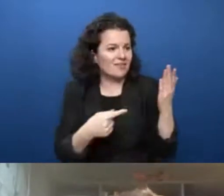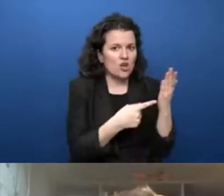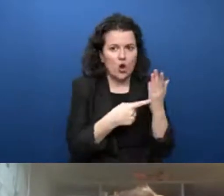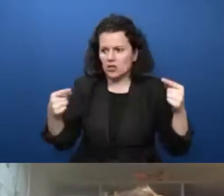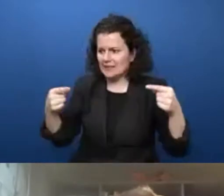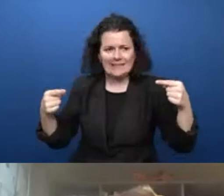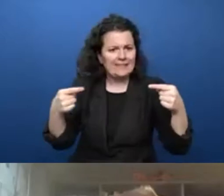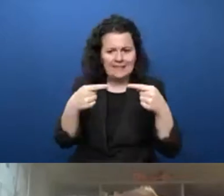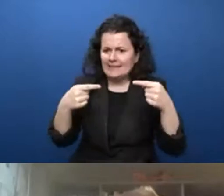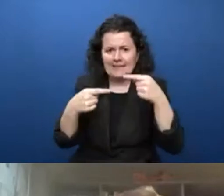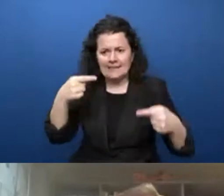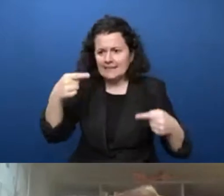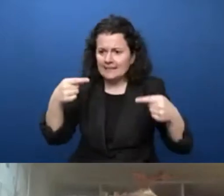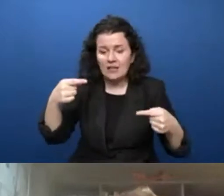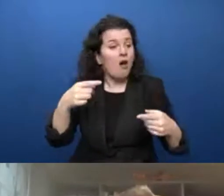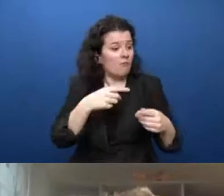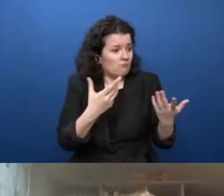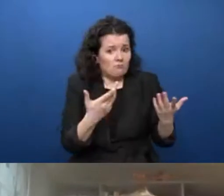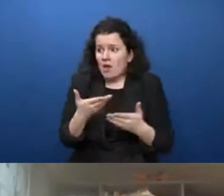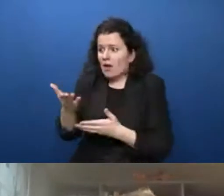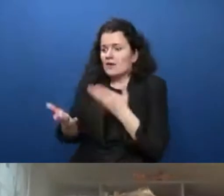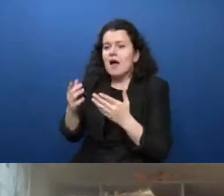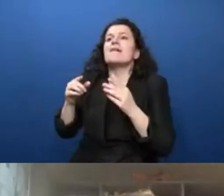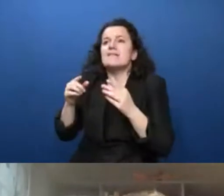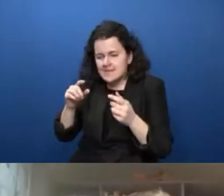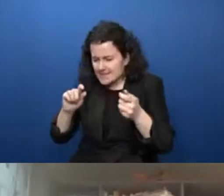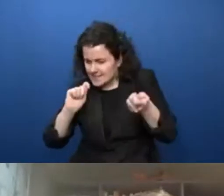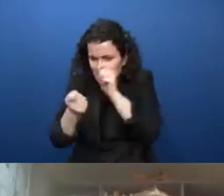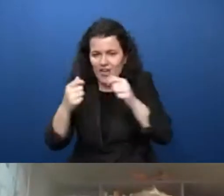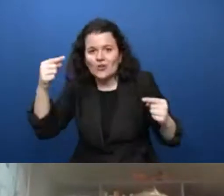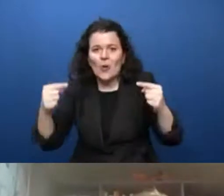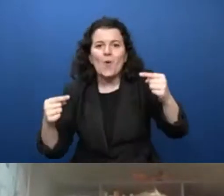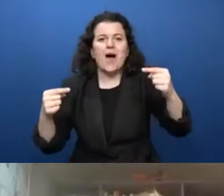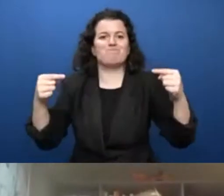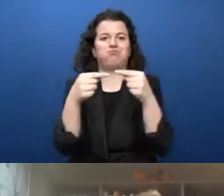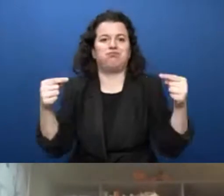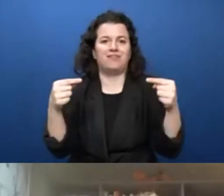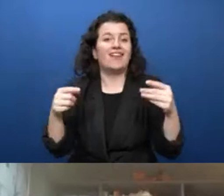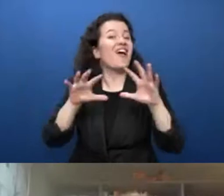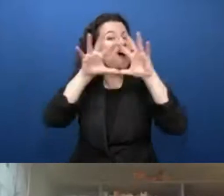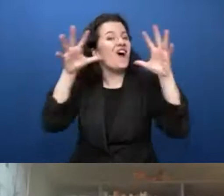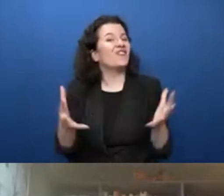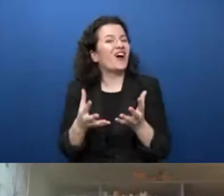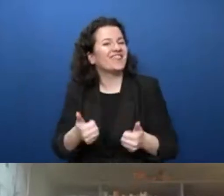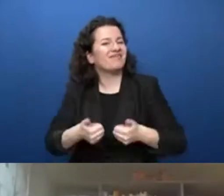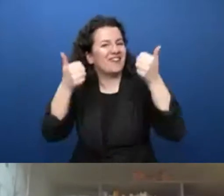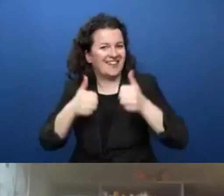that ability to actually create everything to an ability and make the world better for everybody. So thank you for asking.